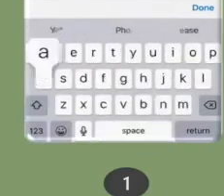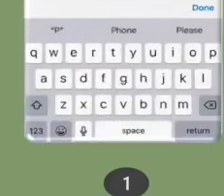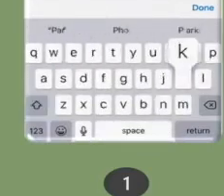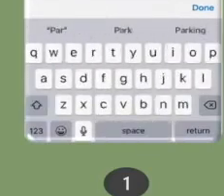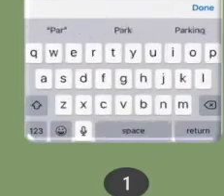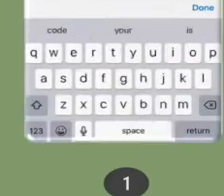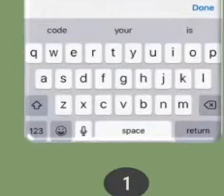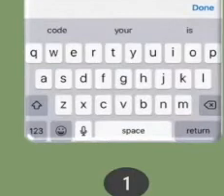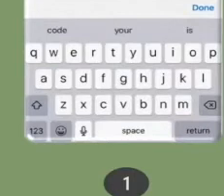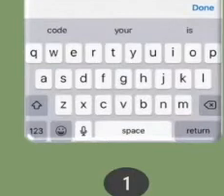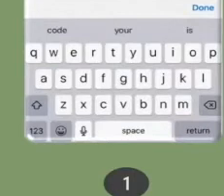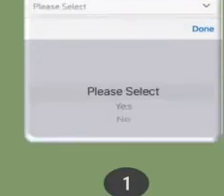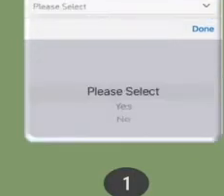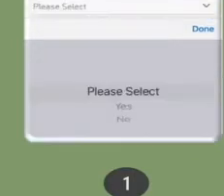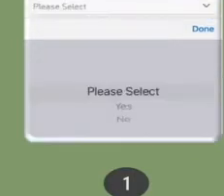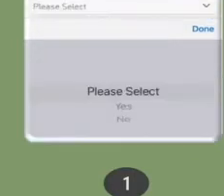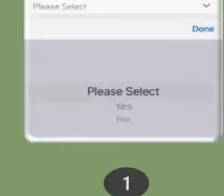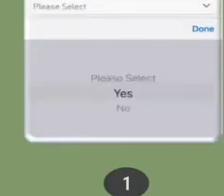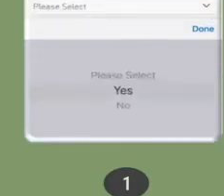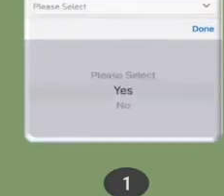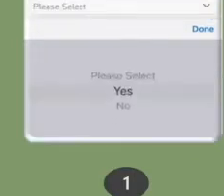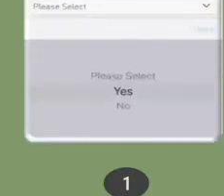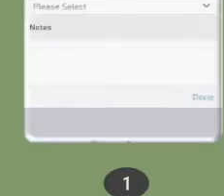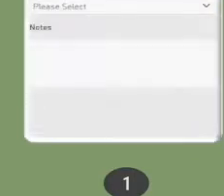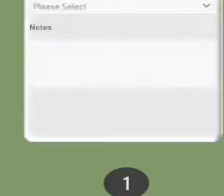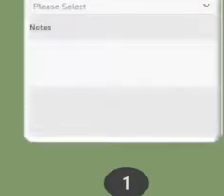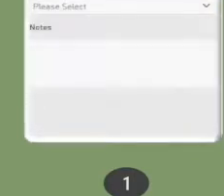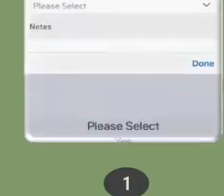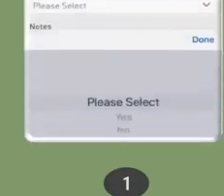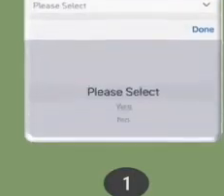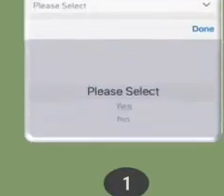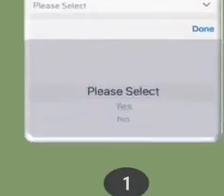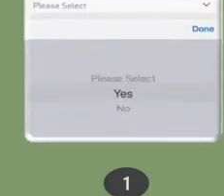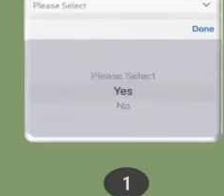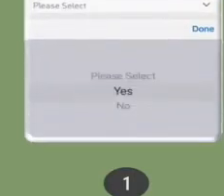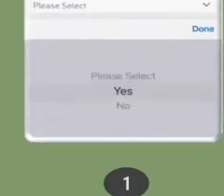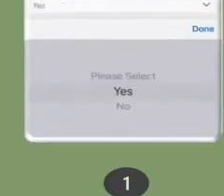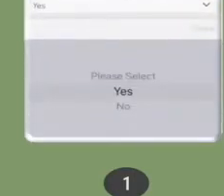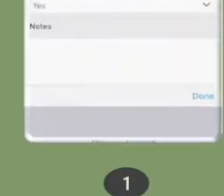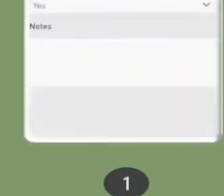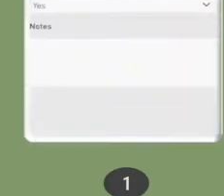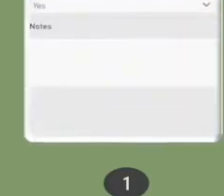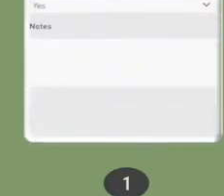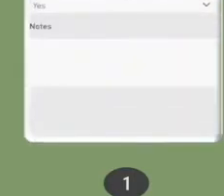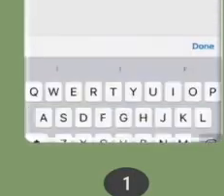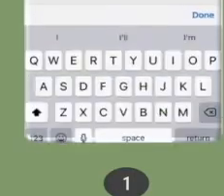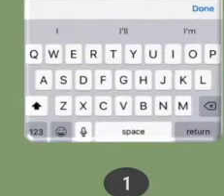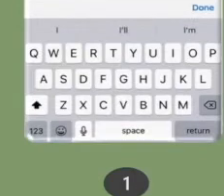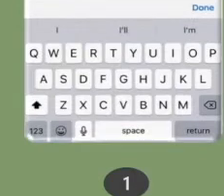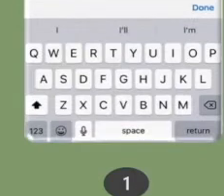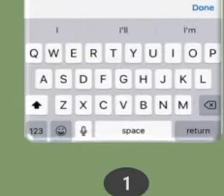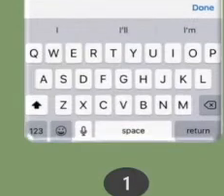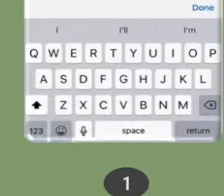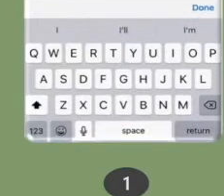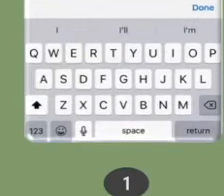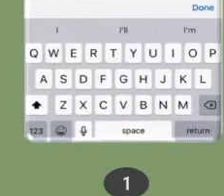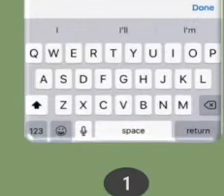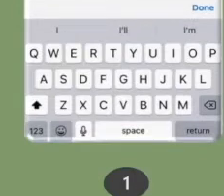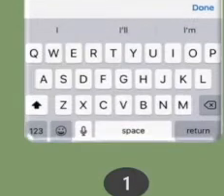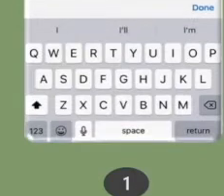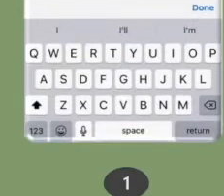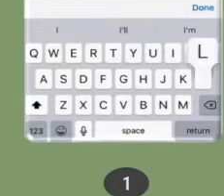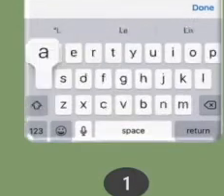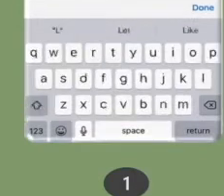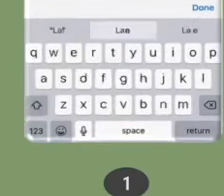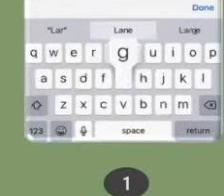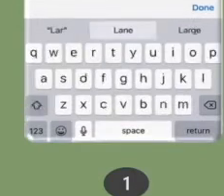in, in, a style as, as an example. We can select the parking, parking spaces. Is there accessible parking spaces? And then the size of the parking spaces. And we can add